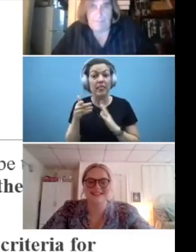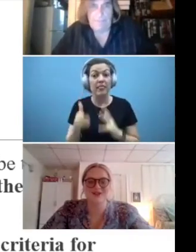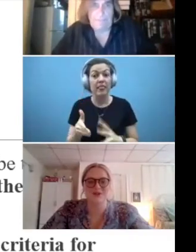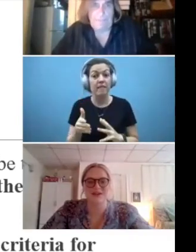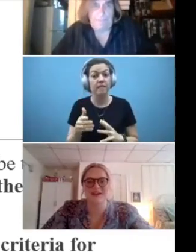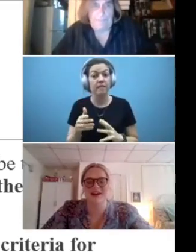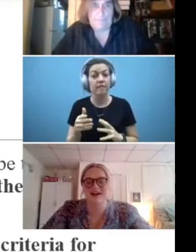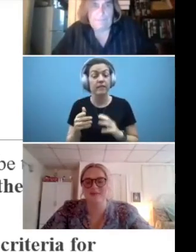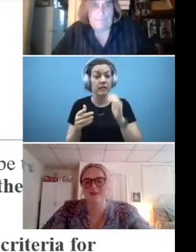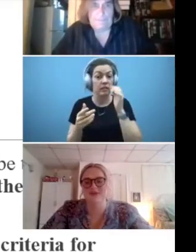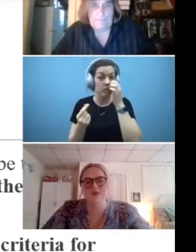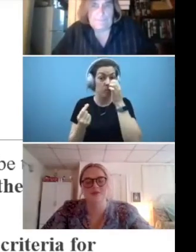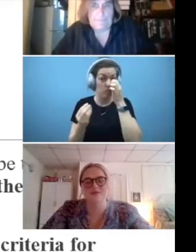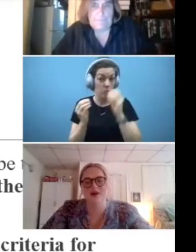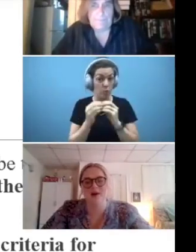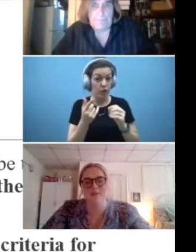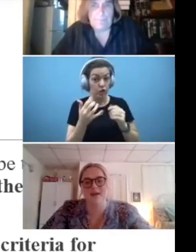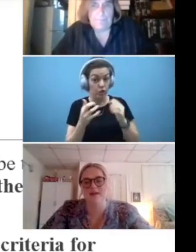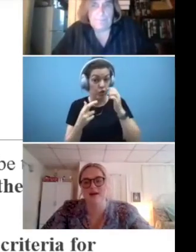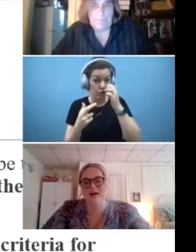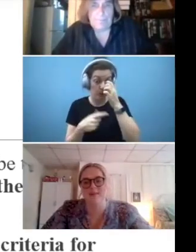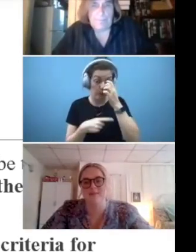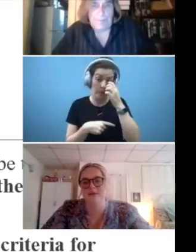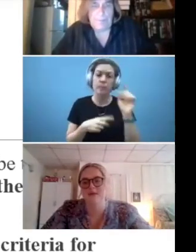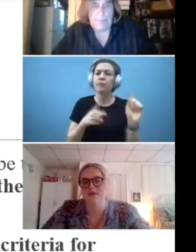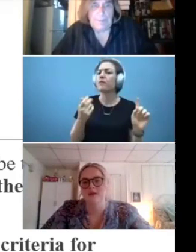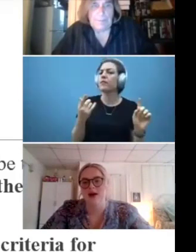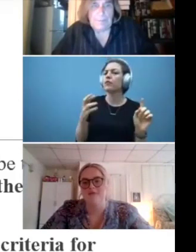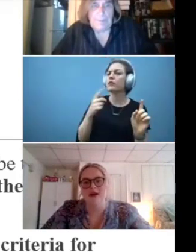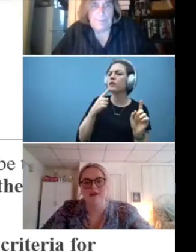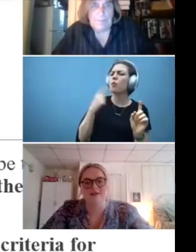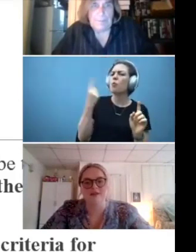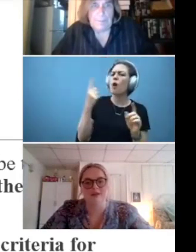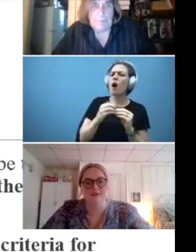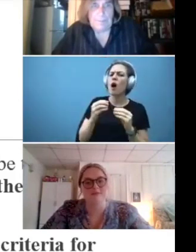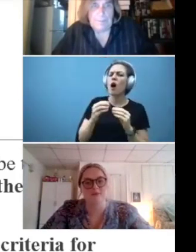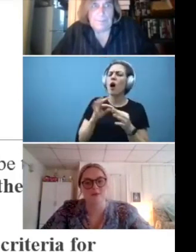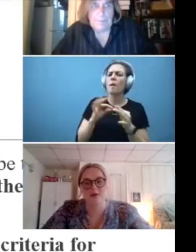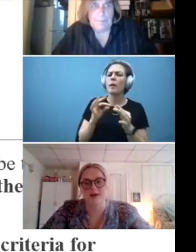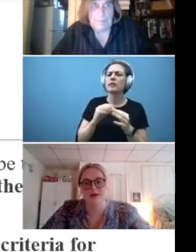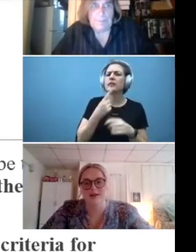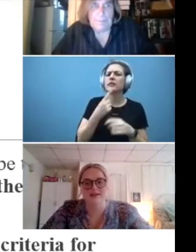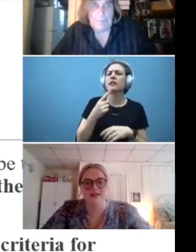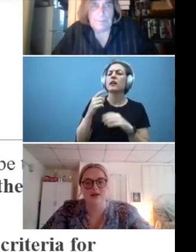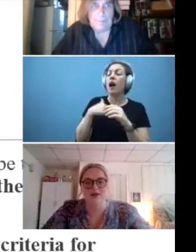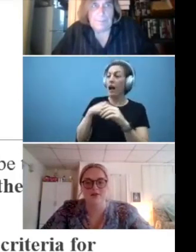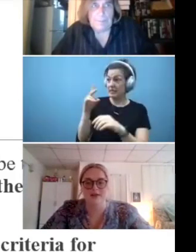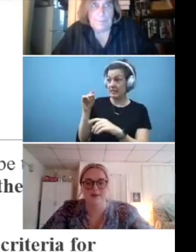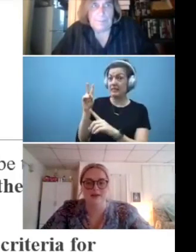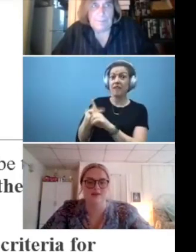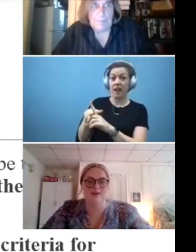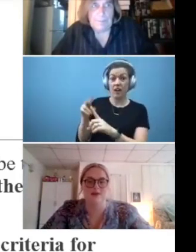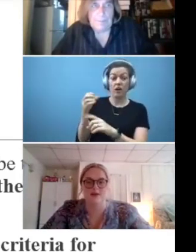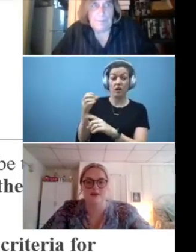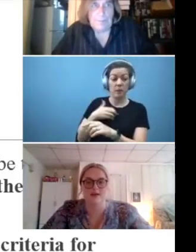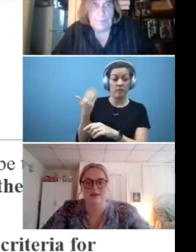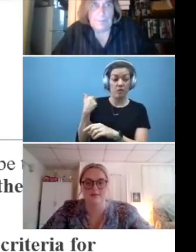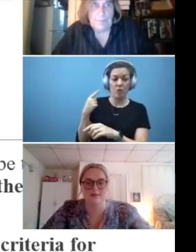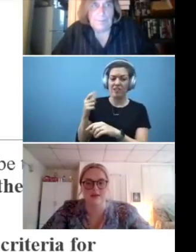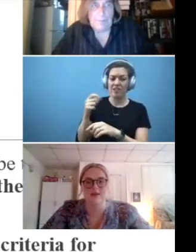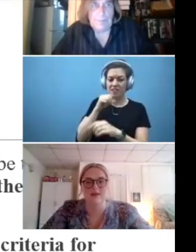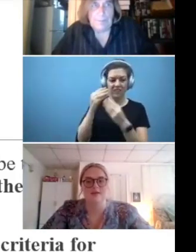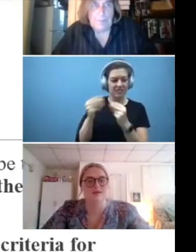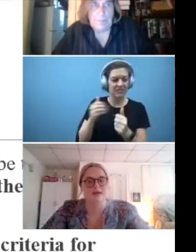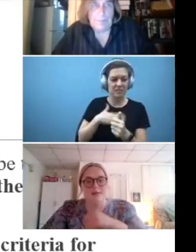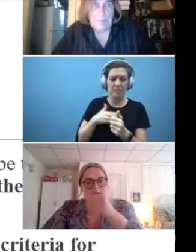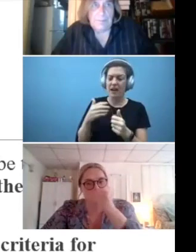time. Sure. Um, just one comment. Um, I filed a complaint before and they did not address my concern in a letter